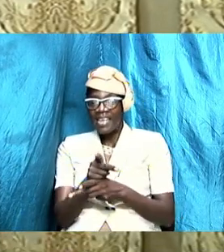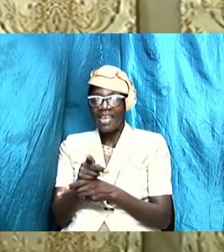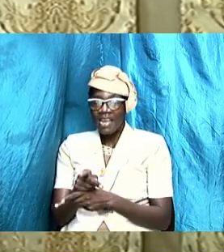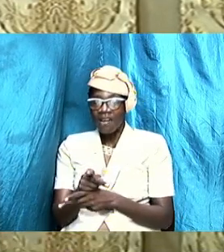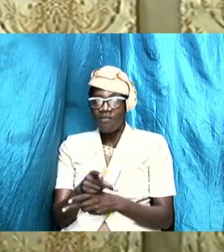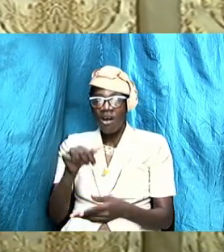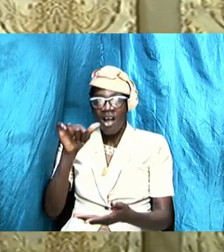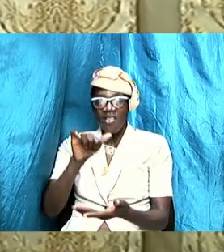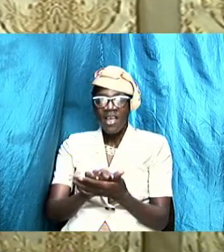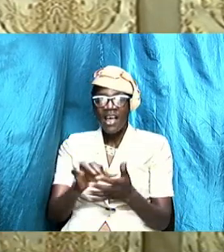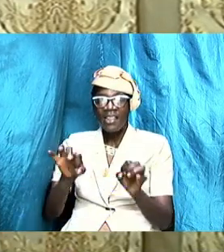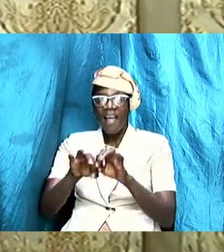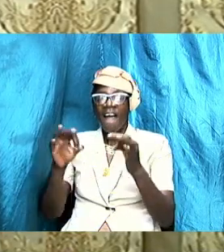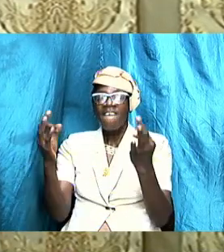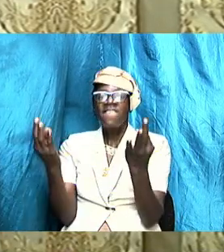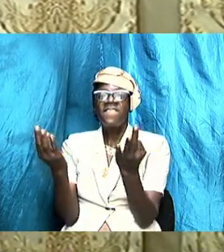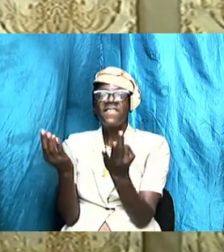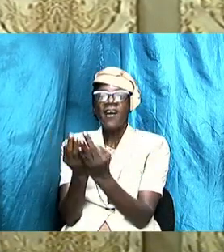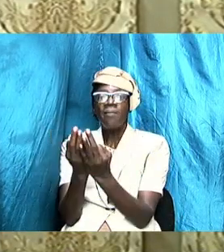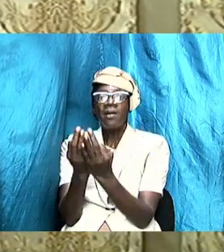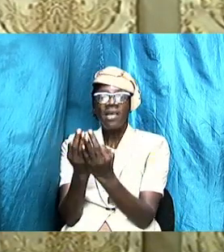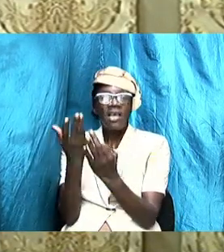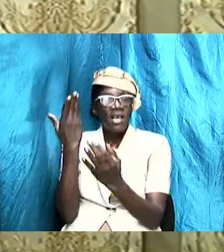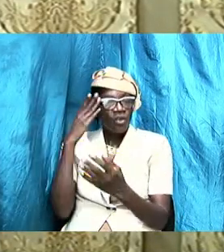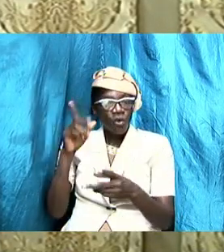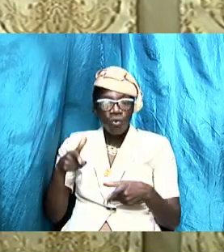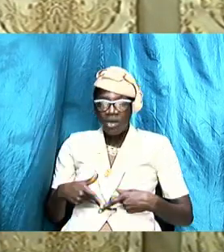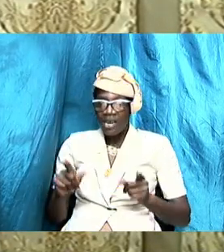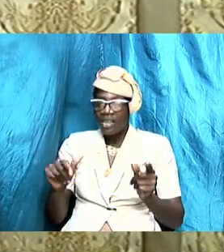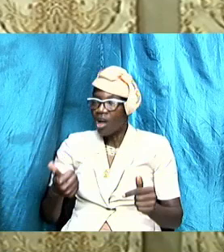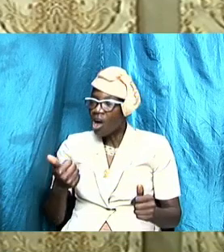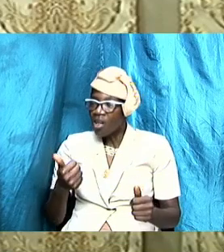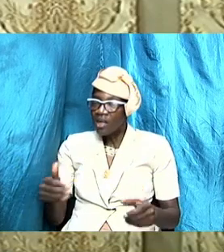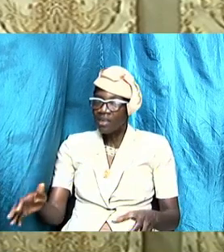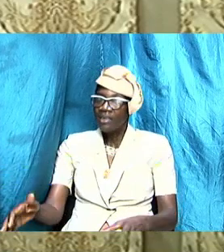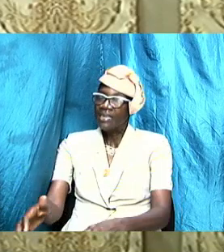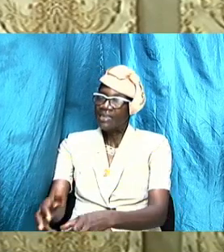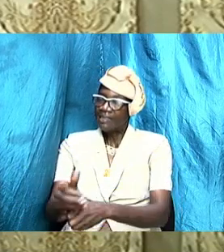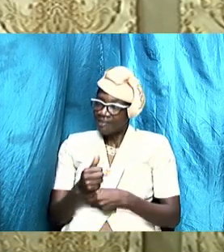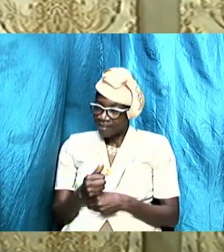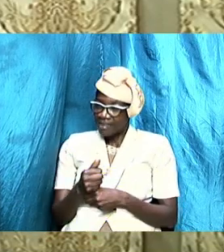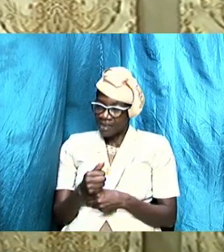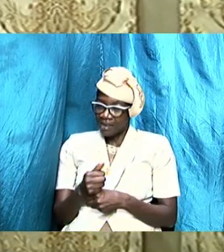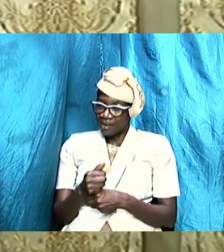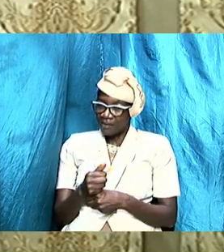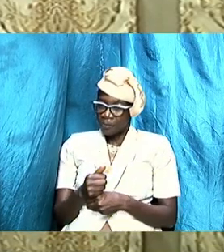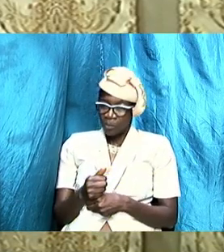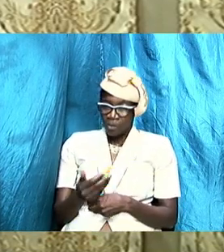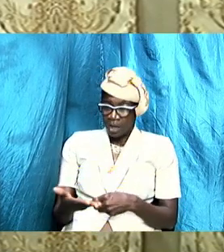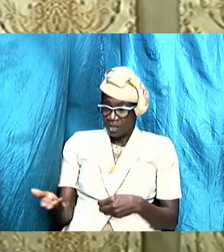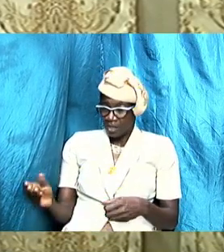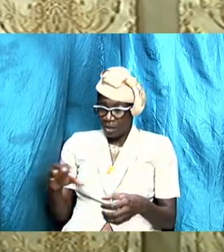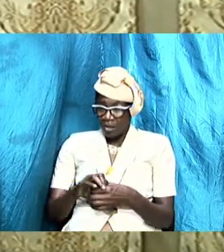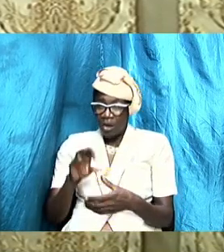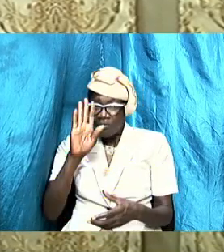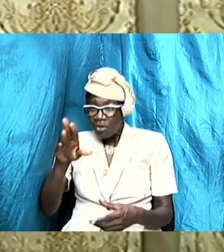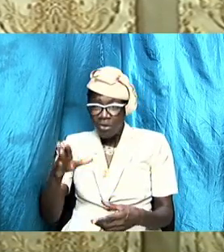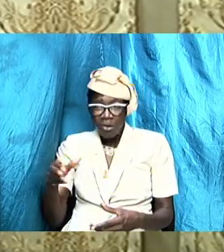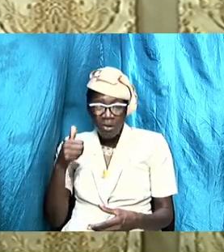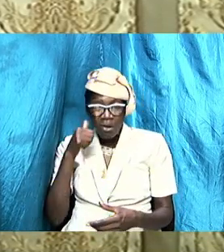nucleus of you don't let others take advantage of your wife you don't let others